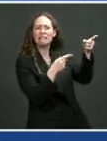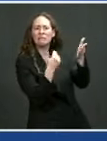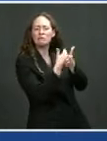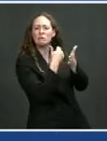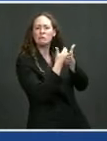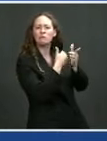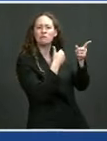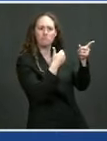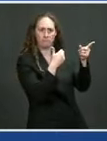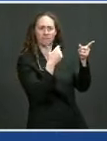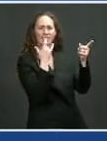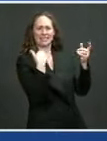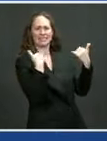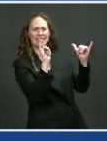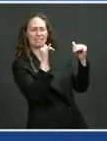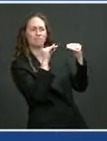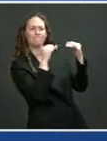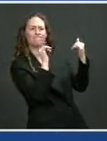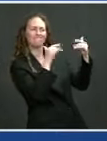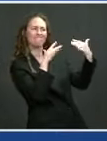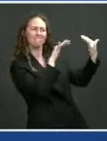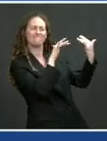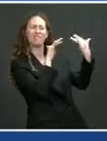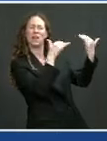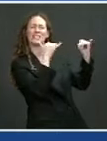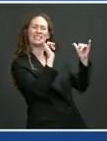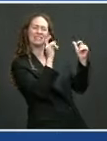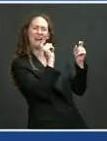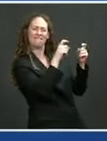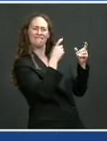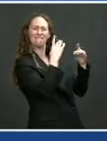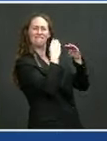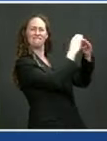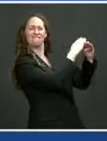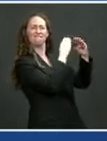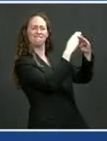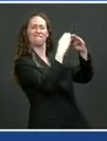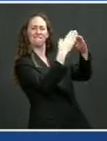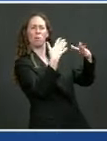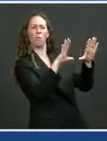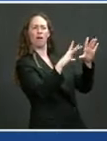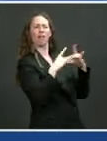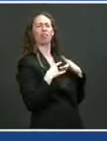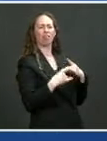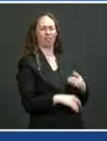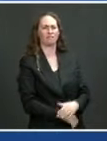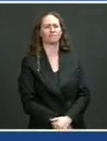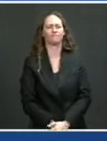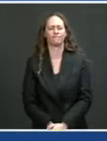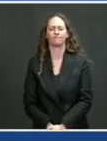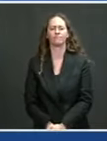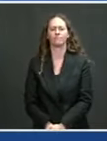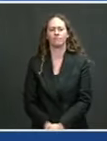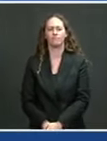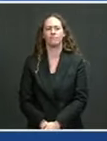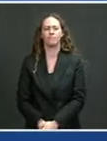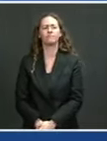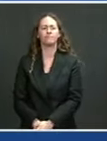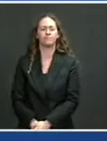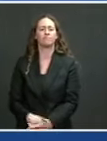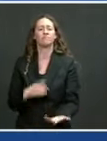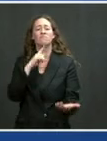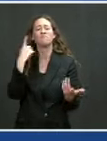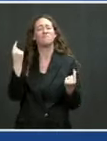safe here at home and to do the right thing of helping other people. It's the right thing to do. It's the smart thing to do. It's the